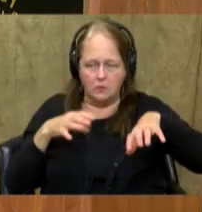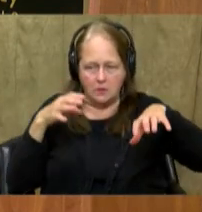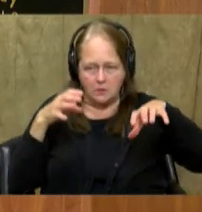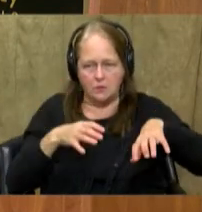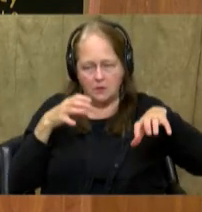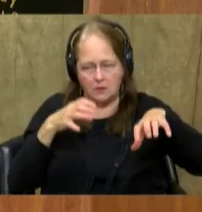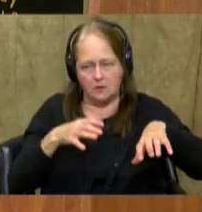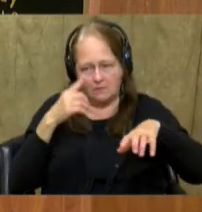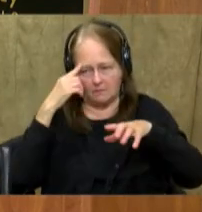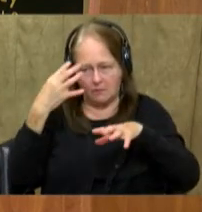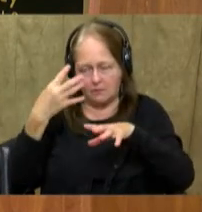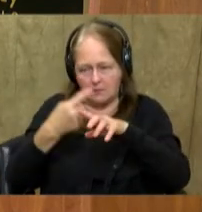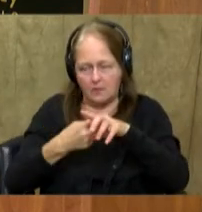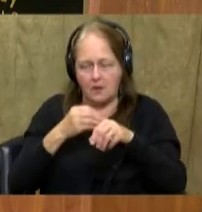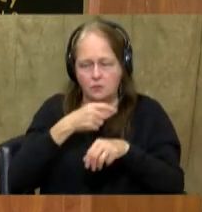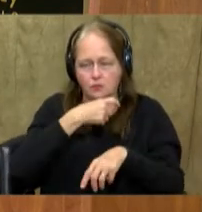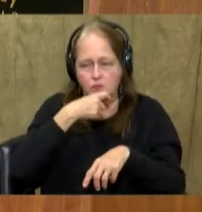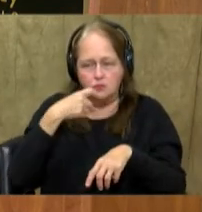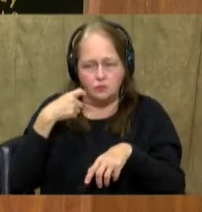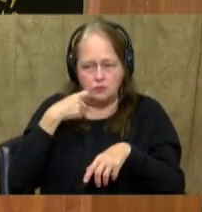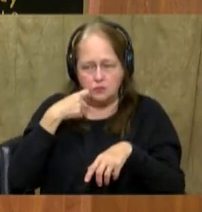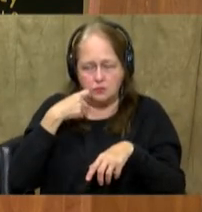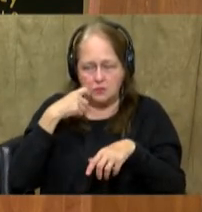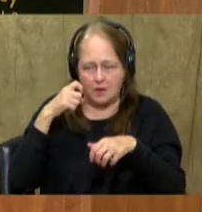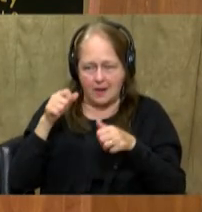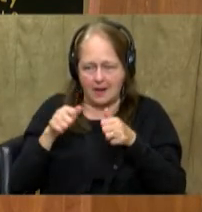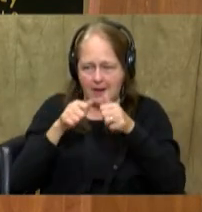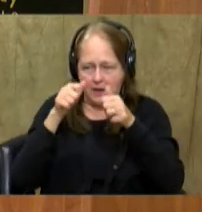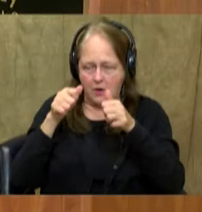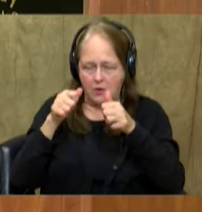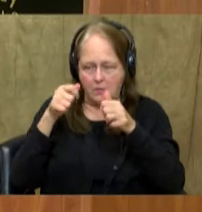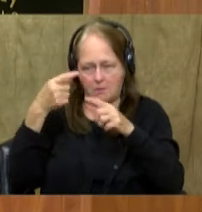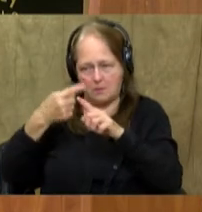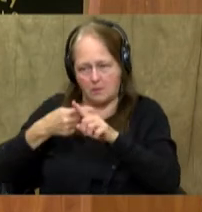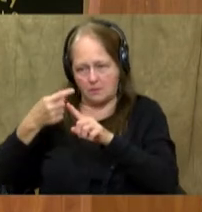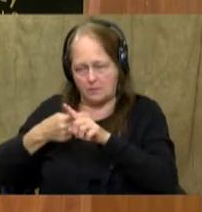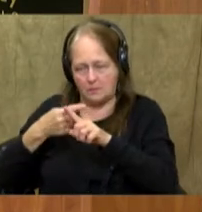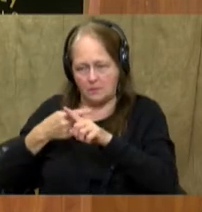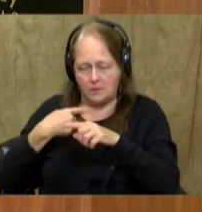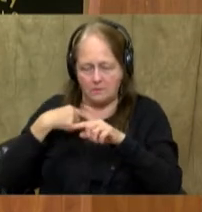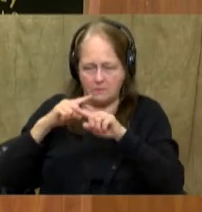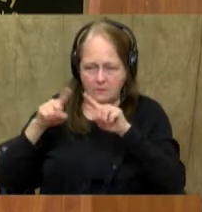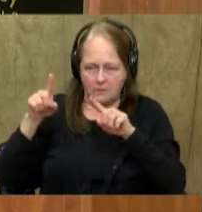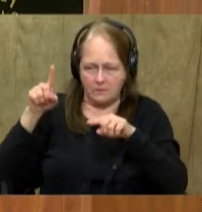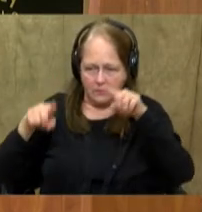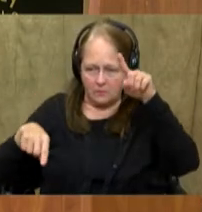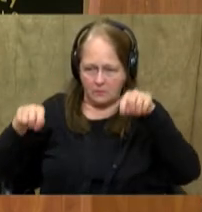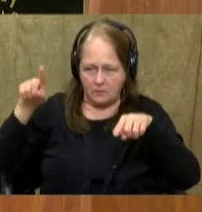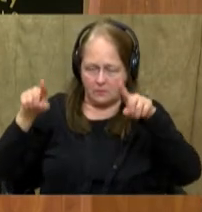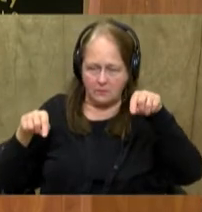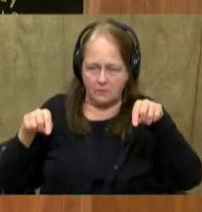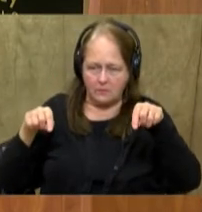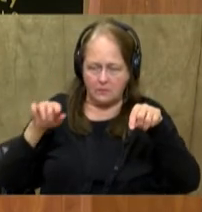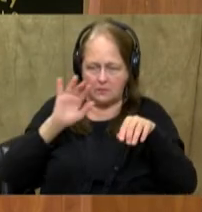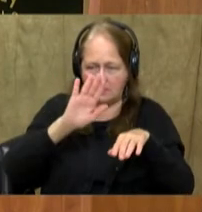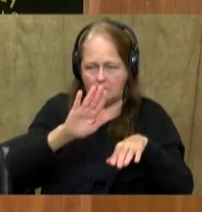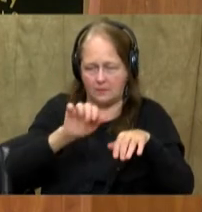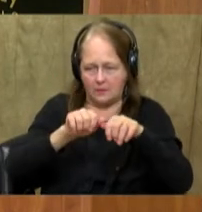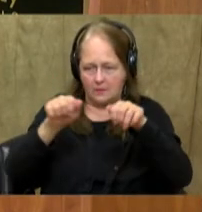with. They also have the dry monsoons that bring dry air, and they have wide-ranging impacts for this region.